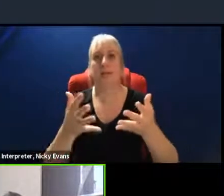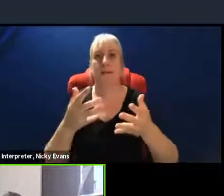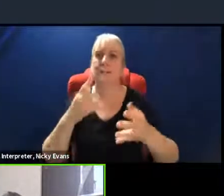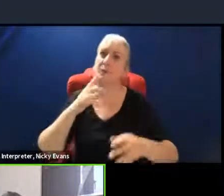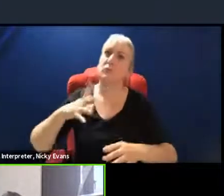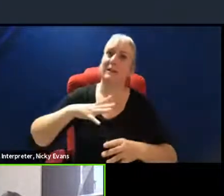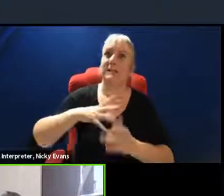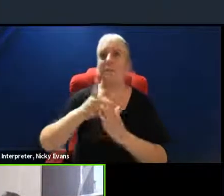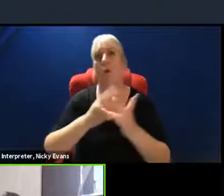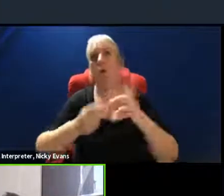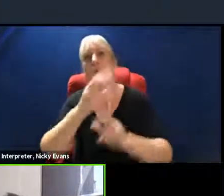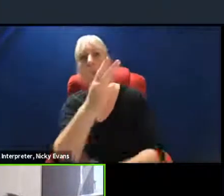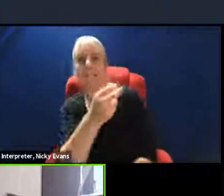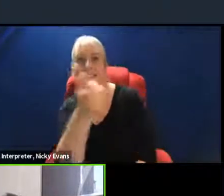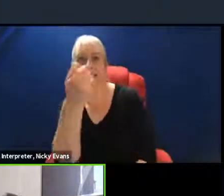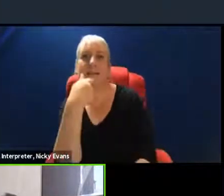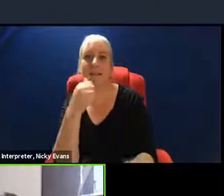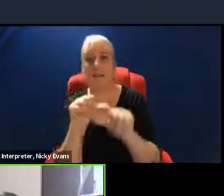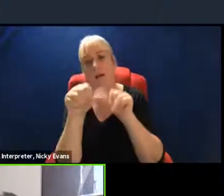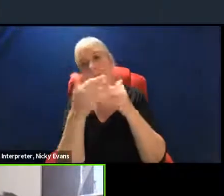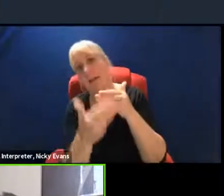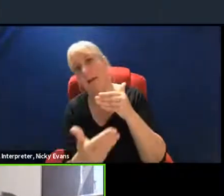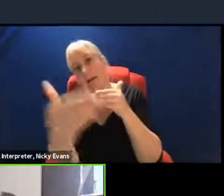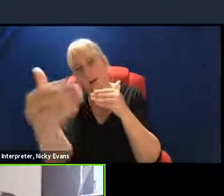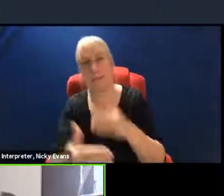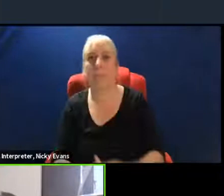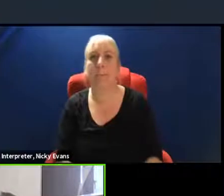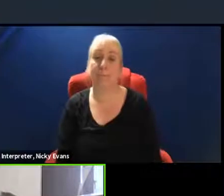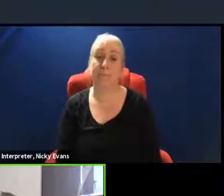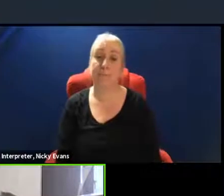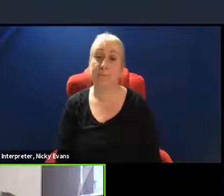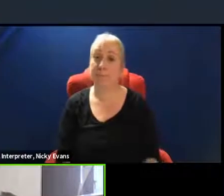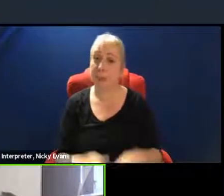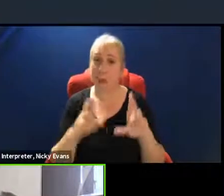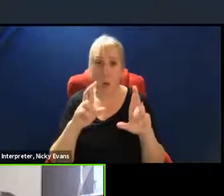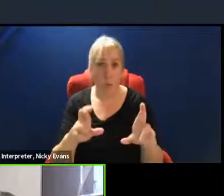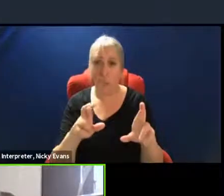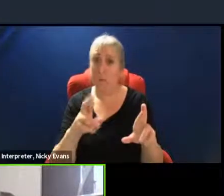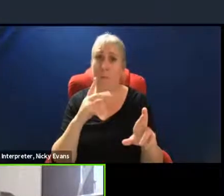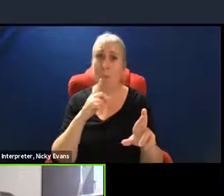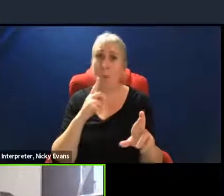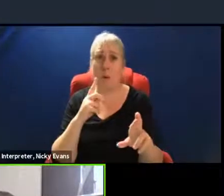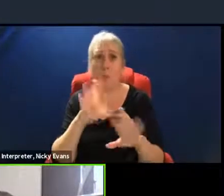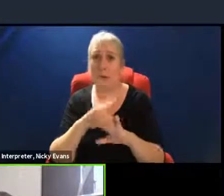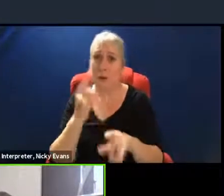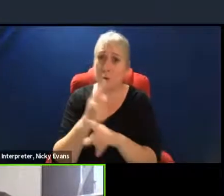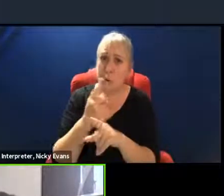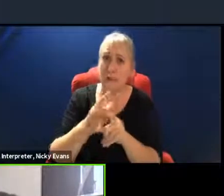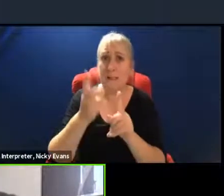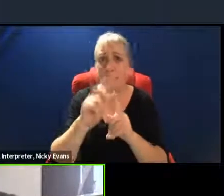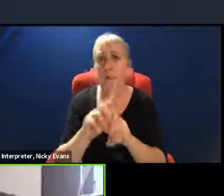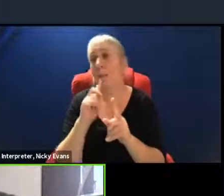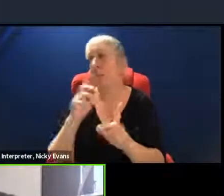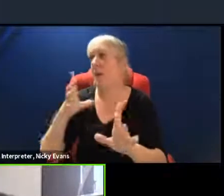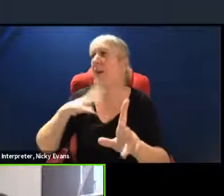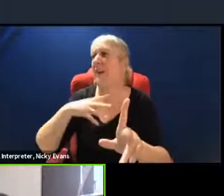and beyond. I hope we're not talking to the converted. I hope we are doing something